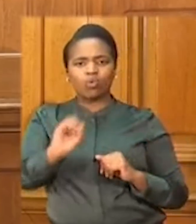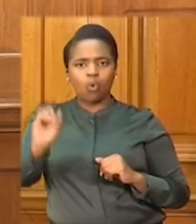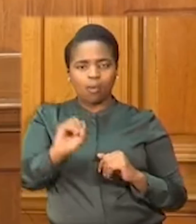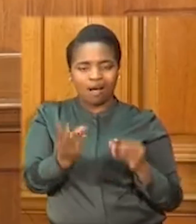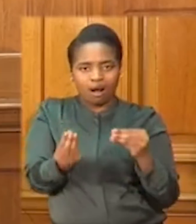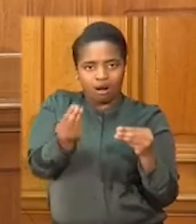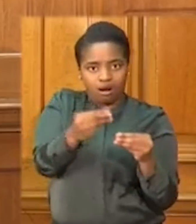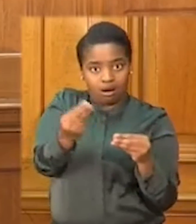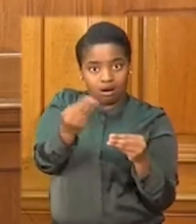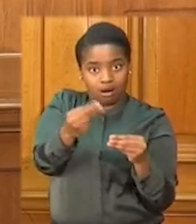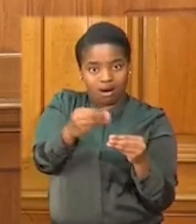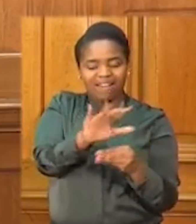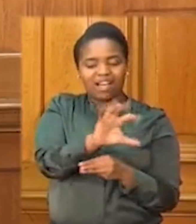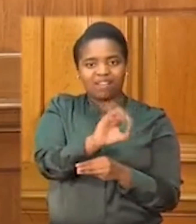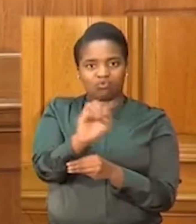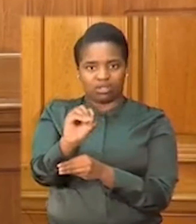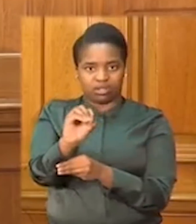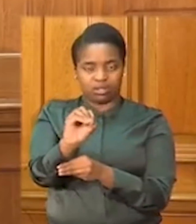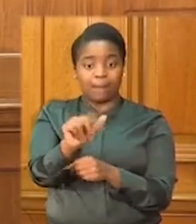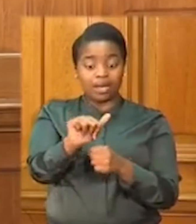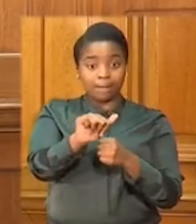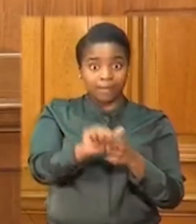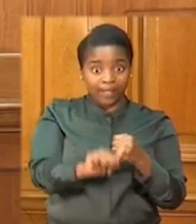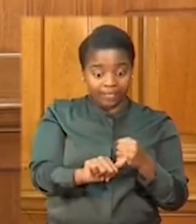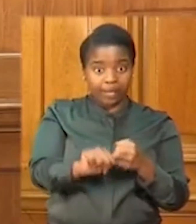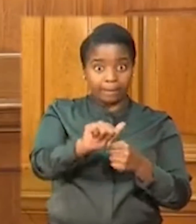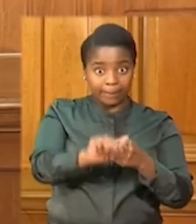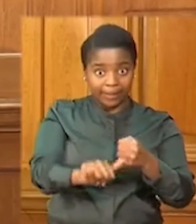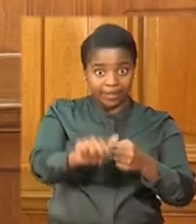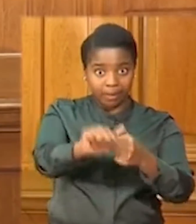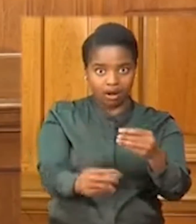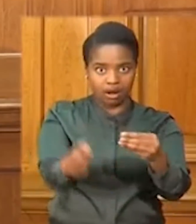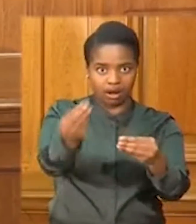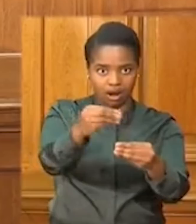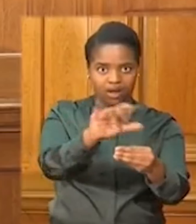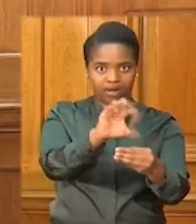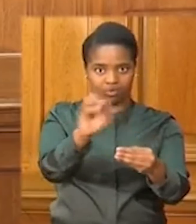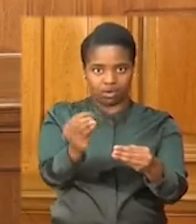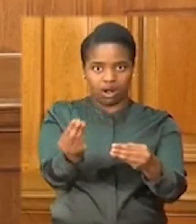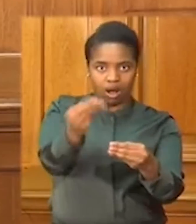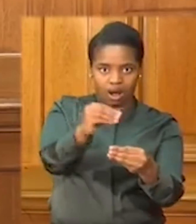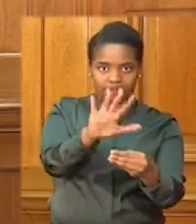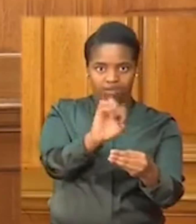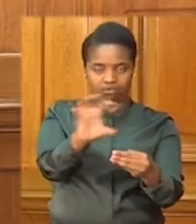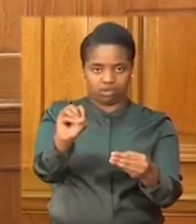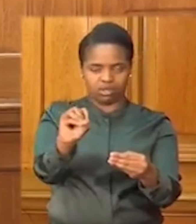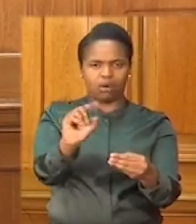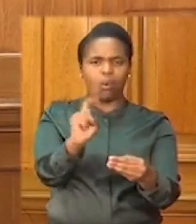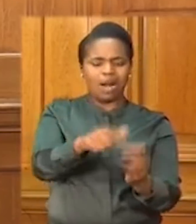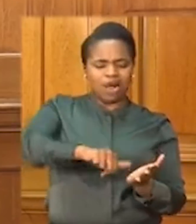rand each month. All other grant beneficiaries will receive an extra